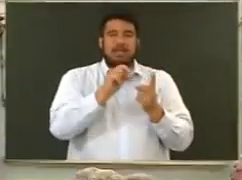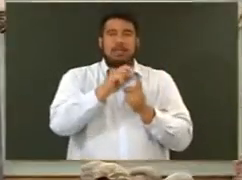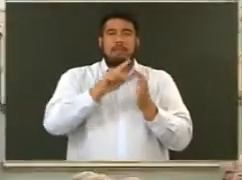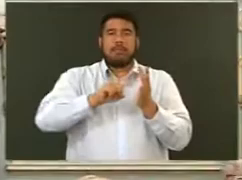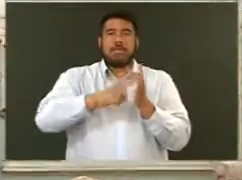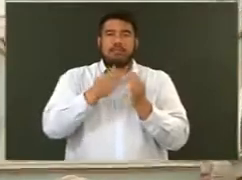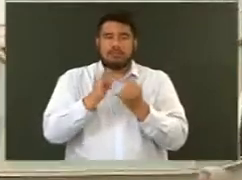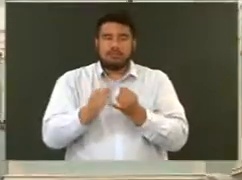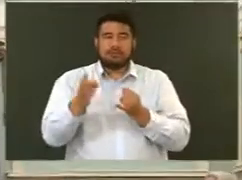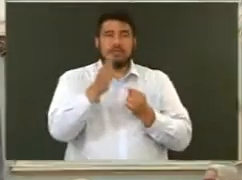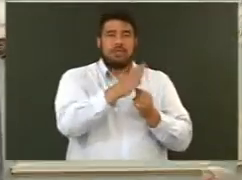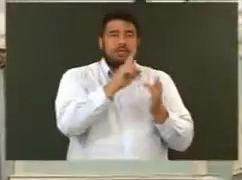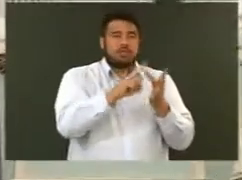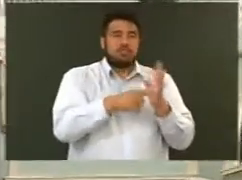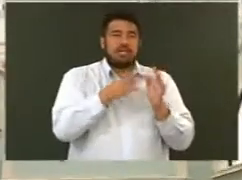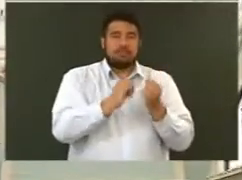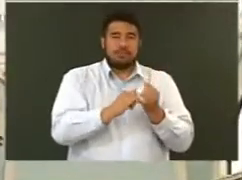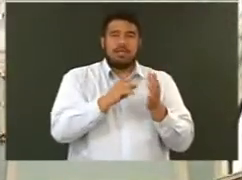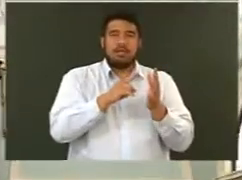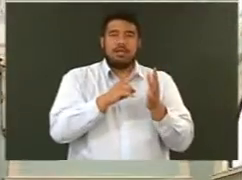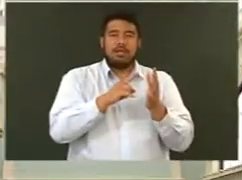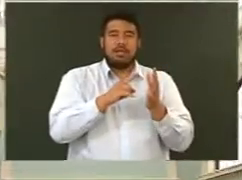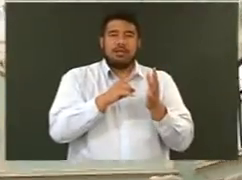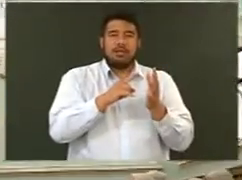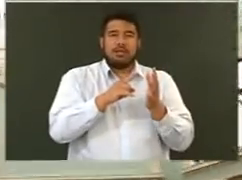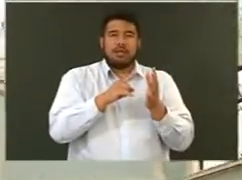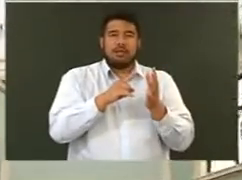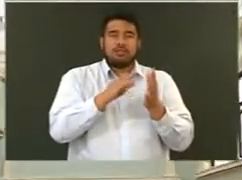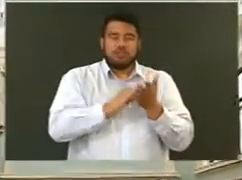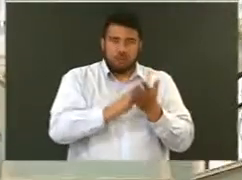Tēnei hau, mihi ana ti o koutou, ngā tūmuaki o koutou pāti.